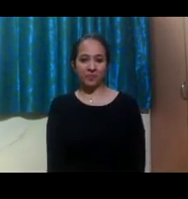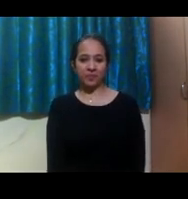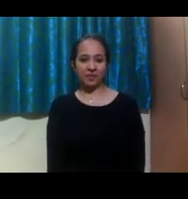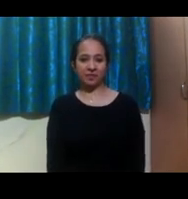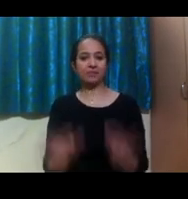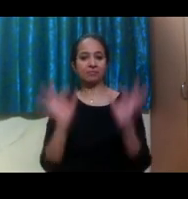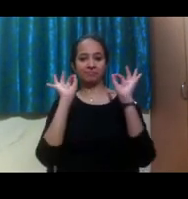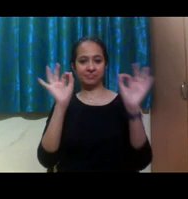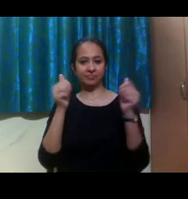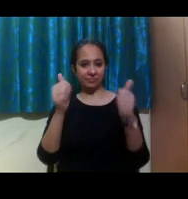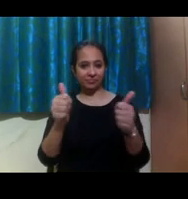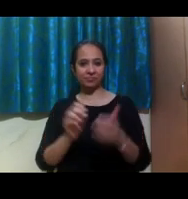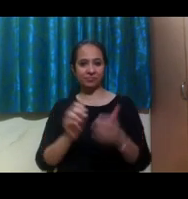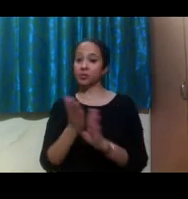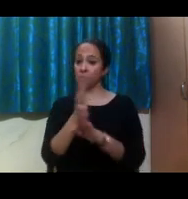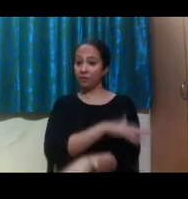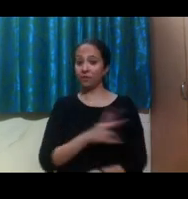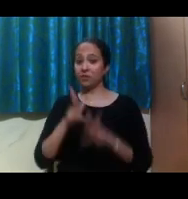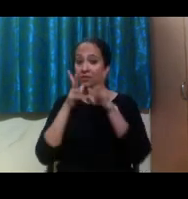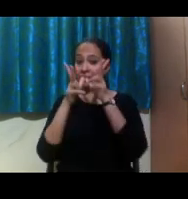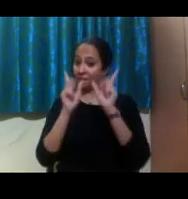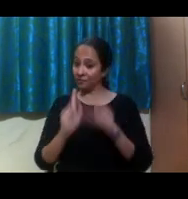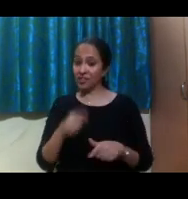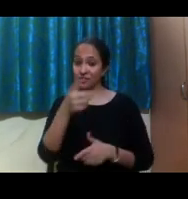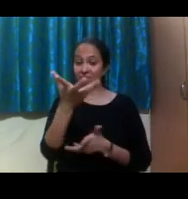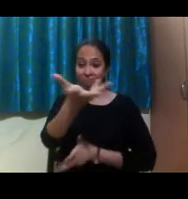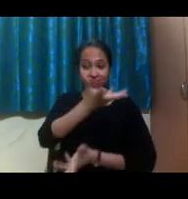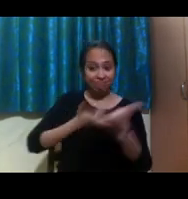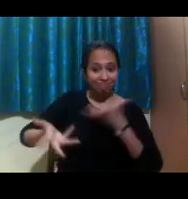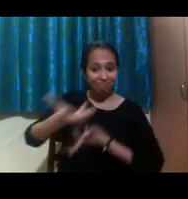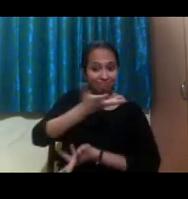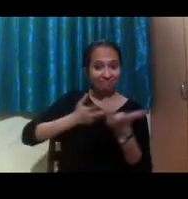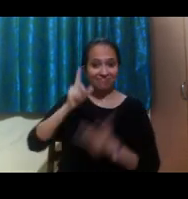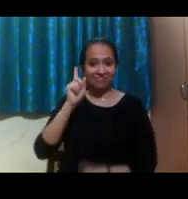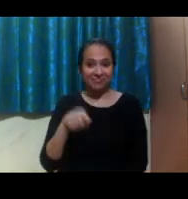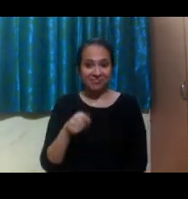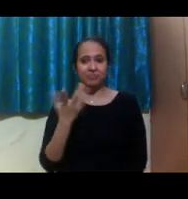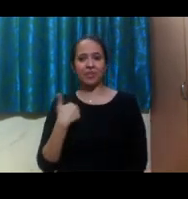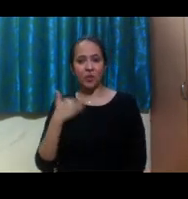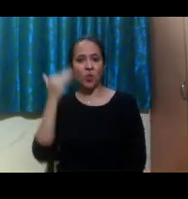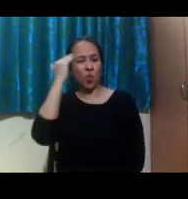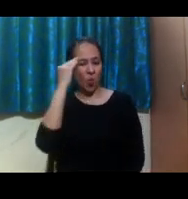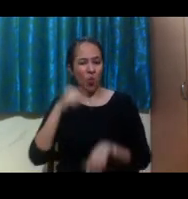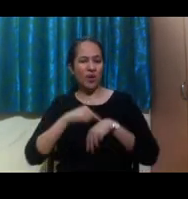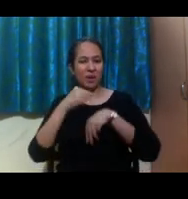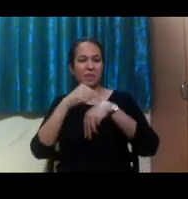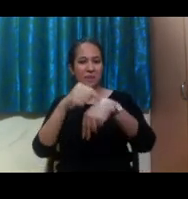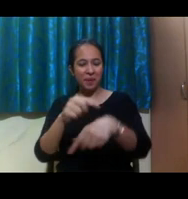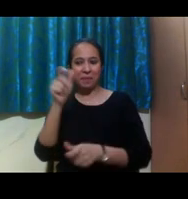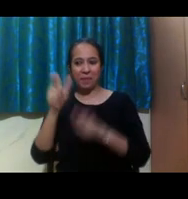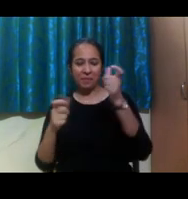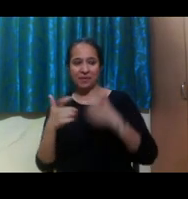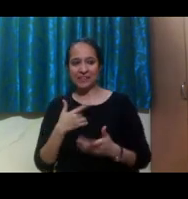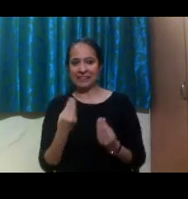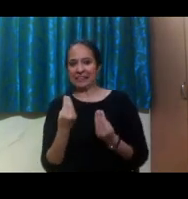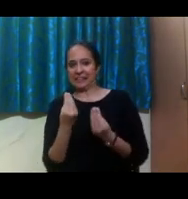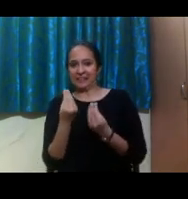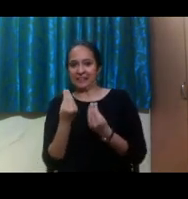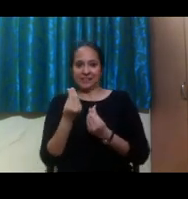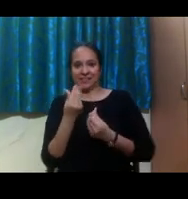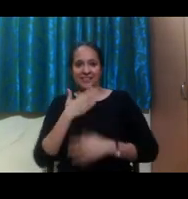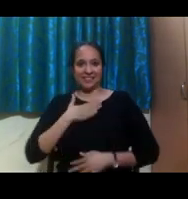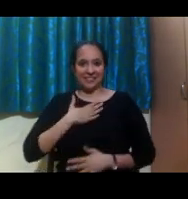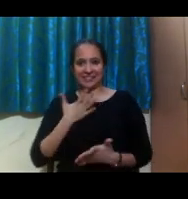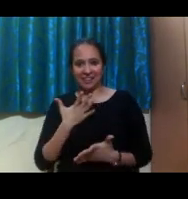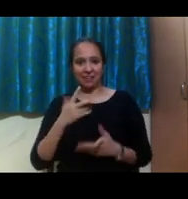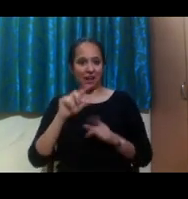Okay, so I said earlier I was going to talk about the interactive process. So I know sometimes this can feel a little intimidating because basically you have this total